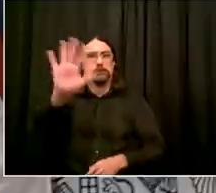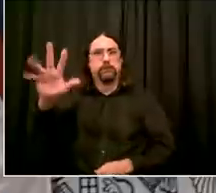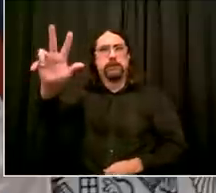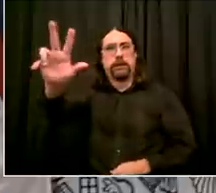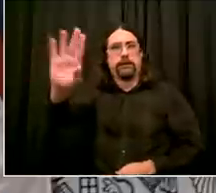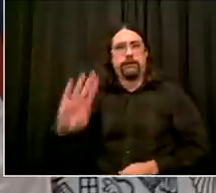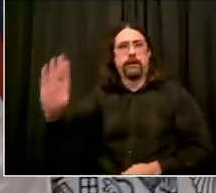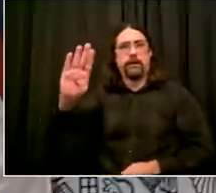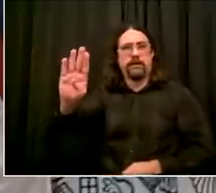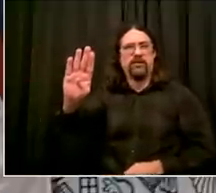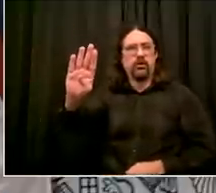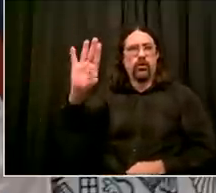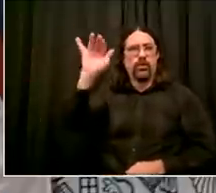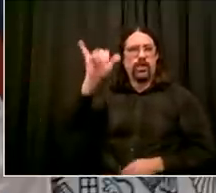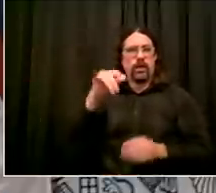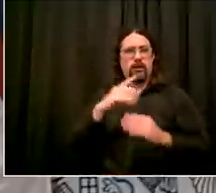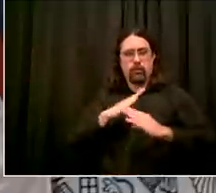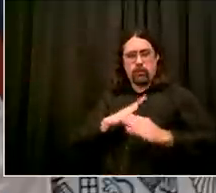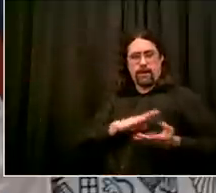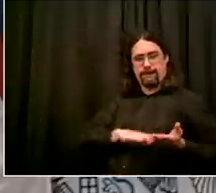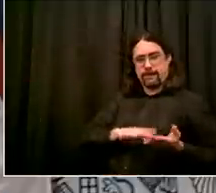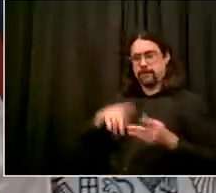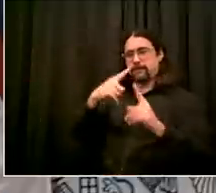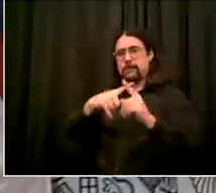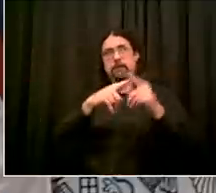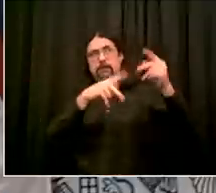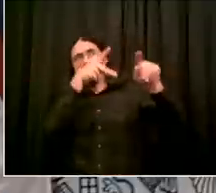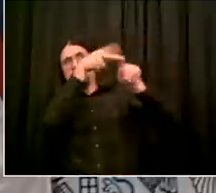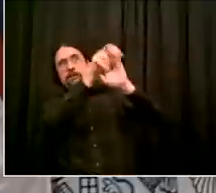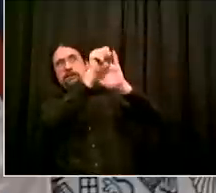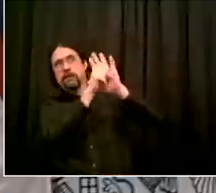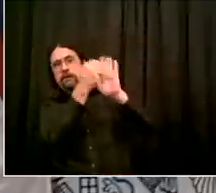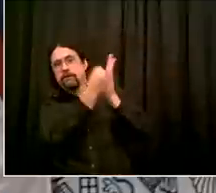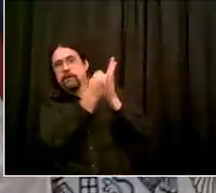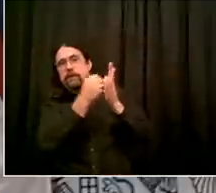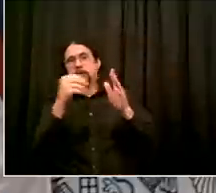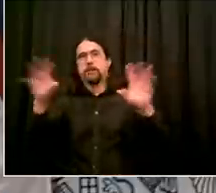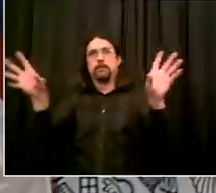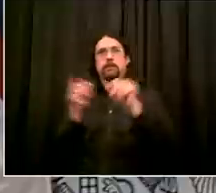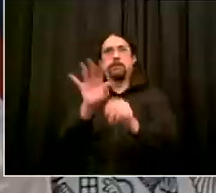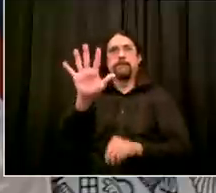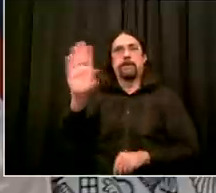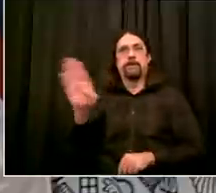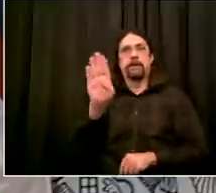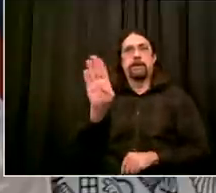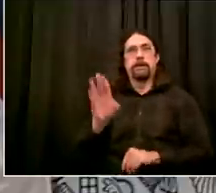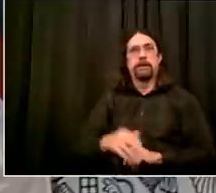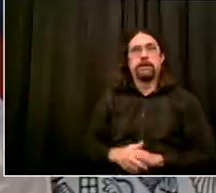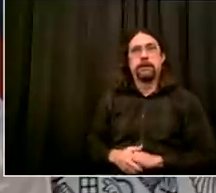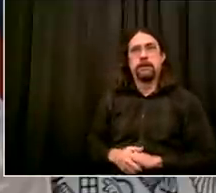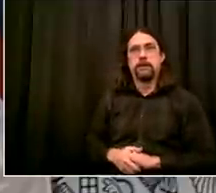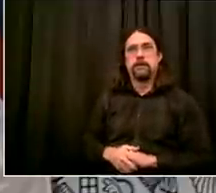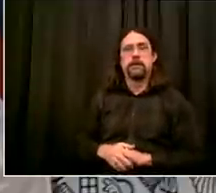savings that's happening literally daily and we're going to keep working to maximize that option as well